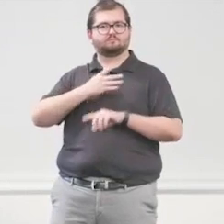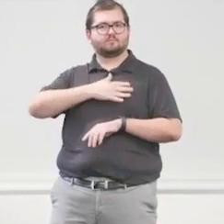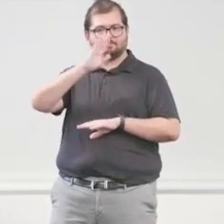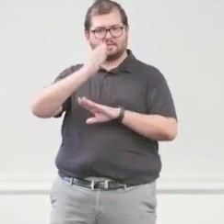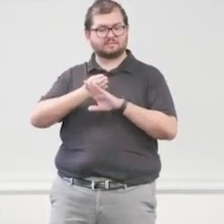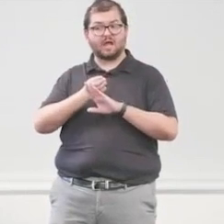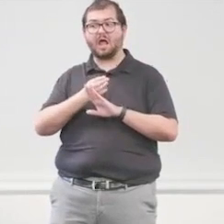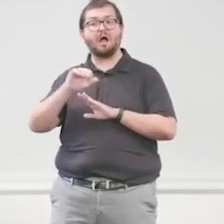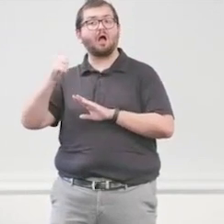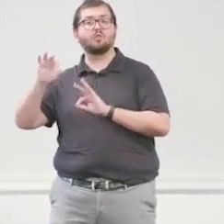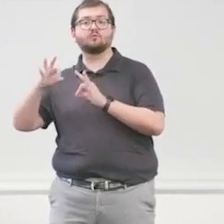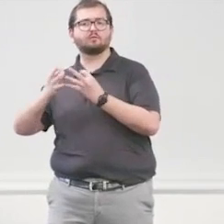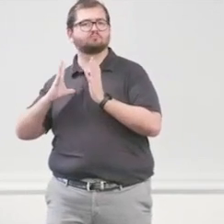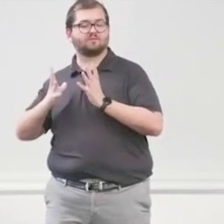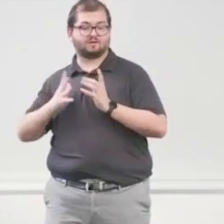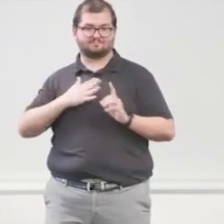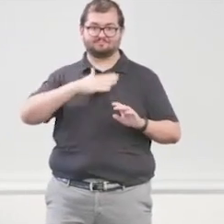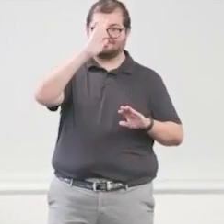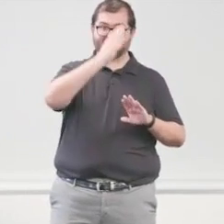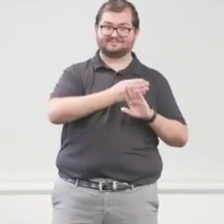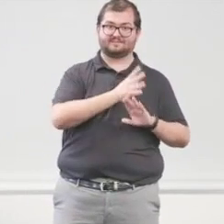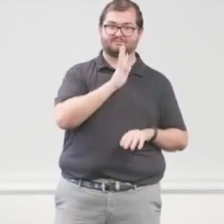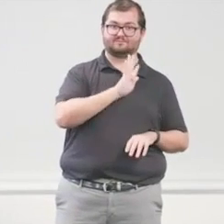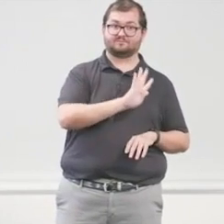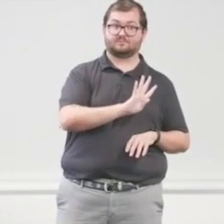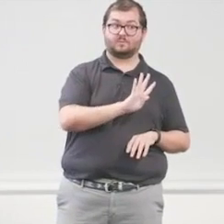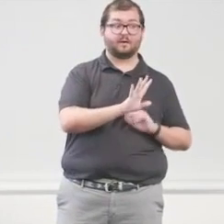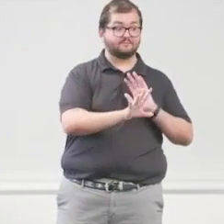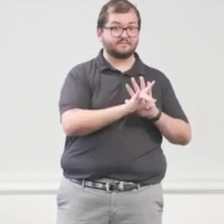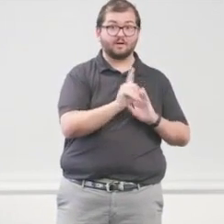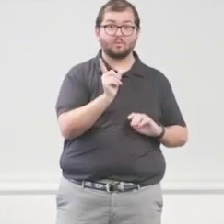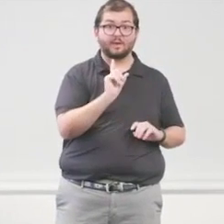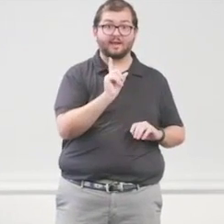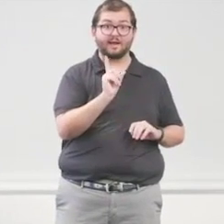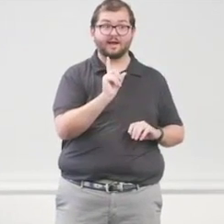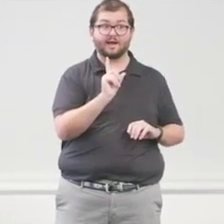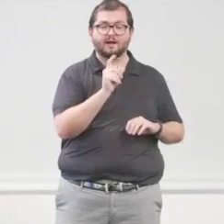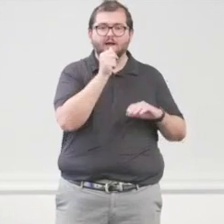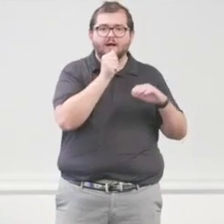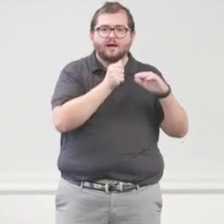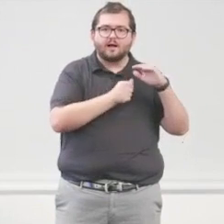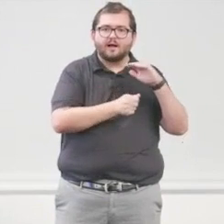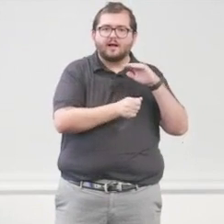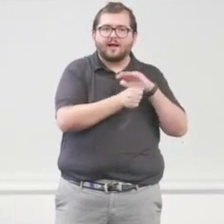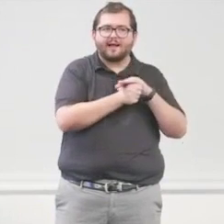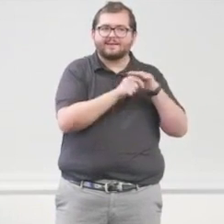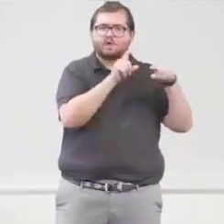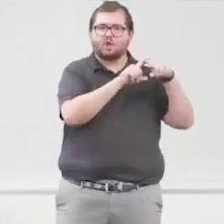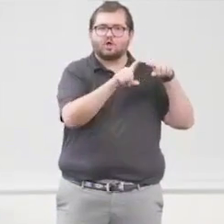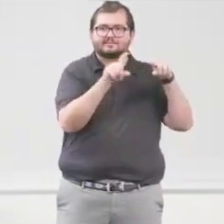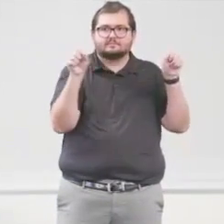else did fine. My son was four years old. Where do you think I found him? They were hiding. He was hiding in the closet,